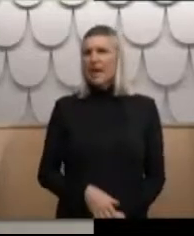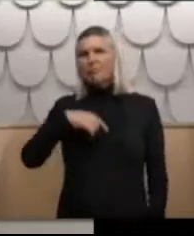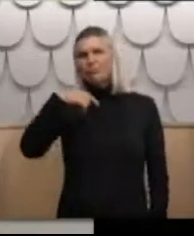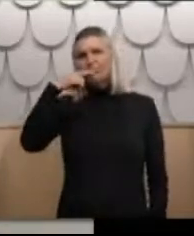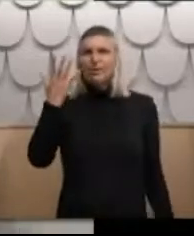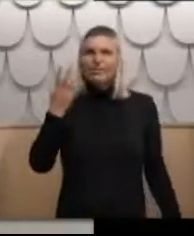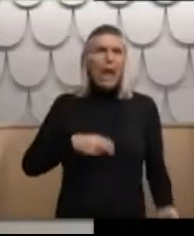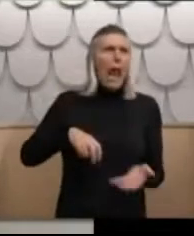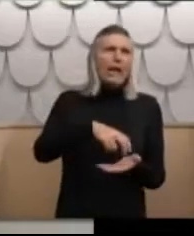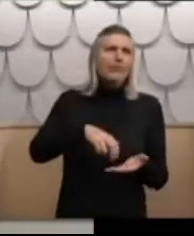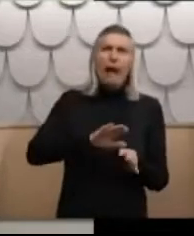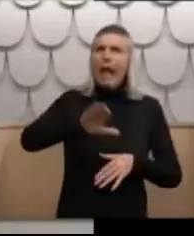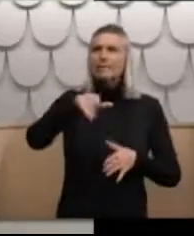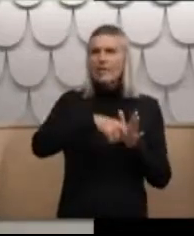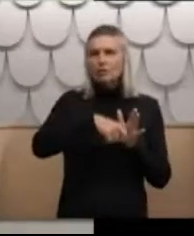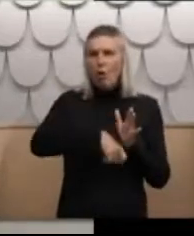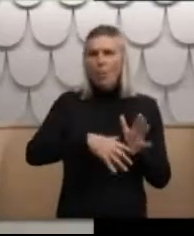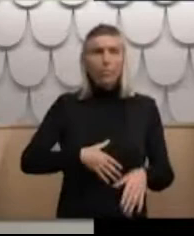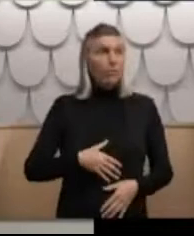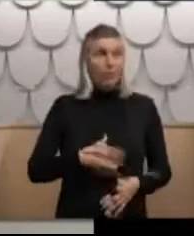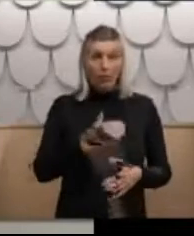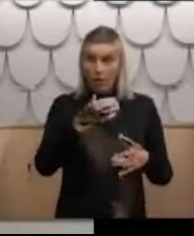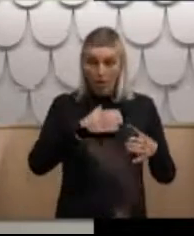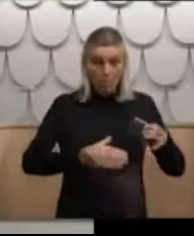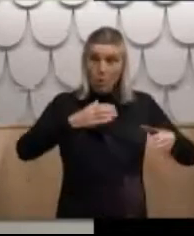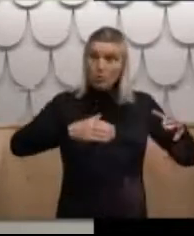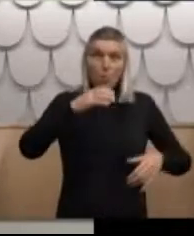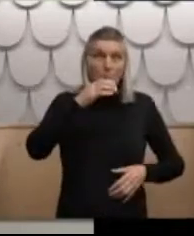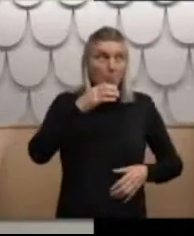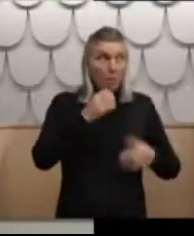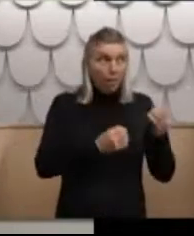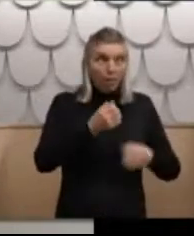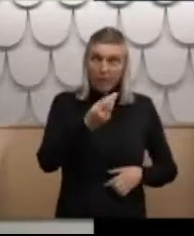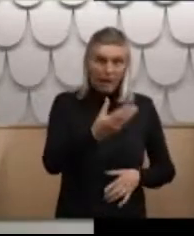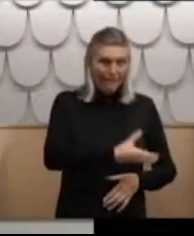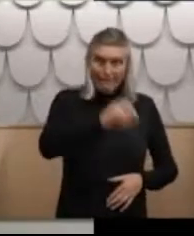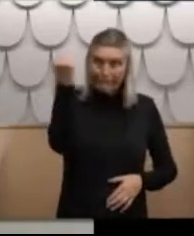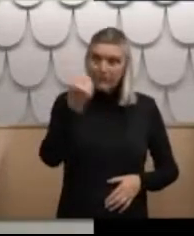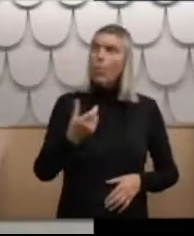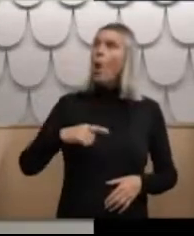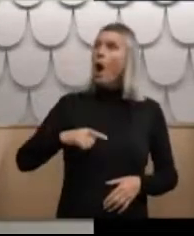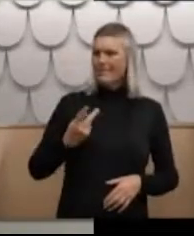outside shops, taking milk money, so me and my mates could buy food.